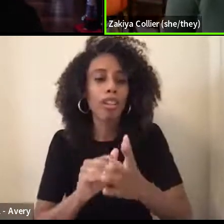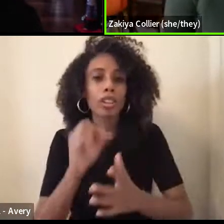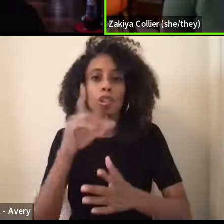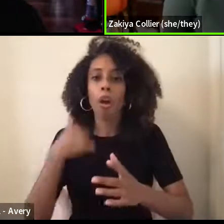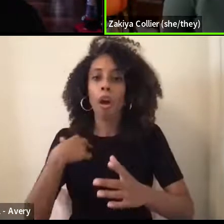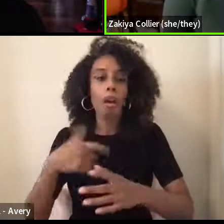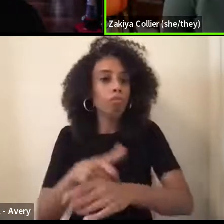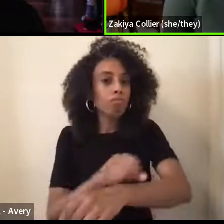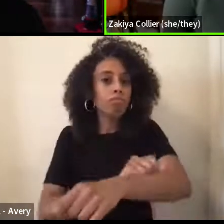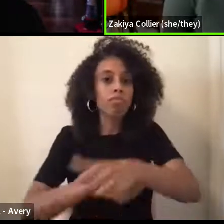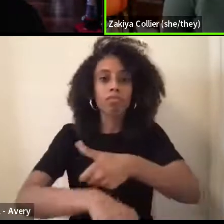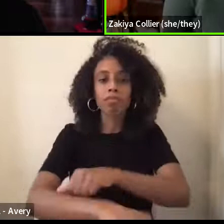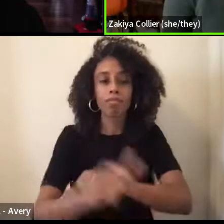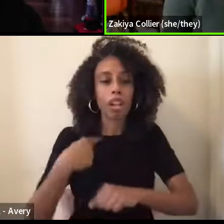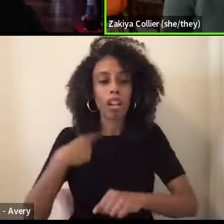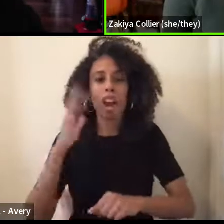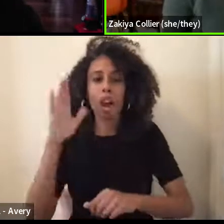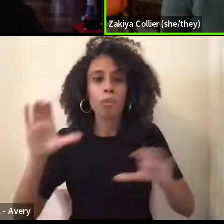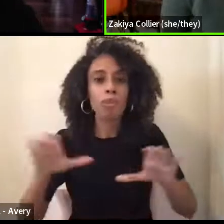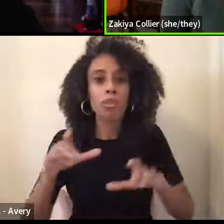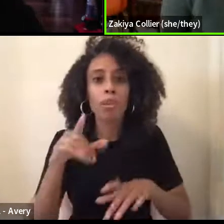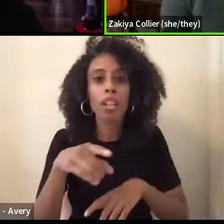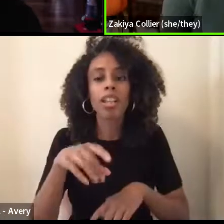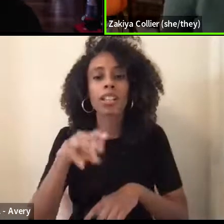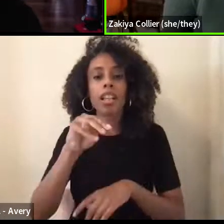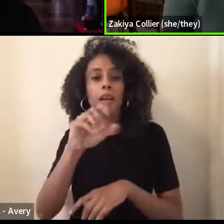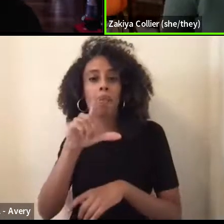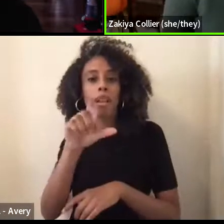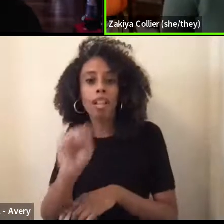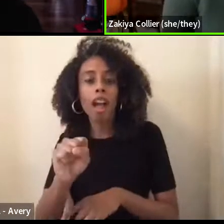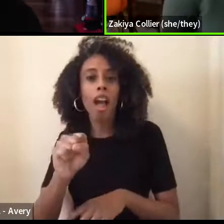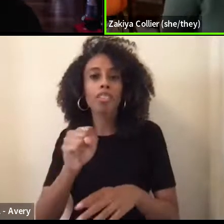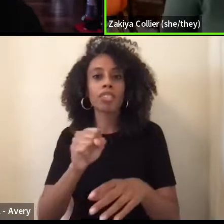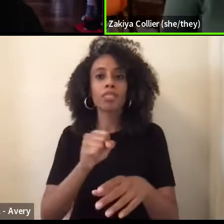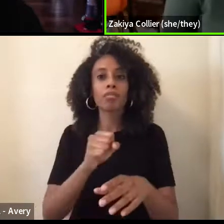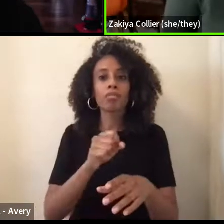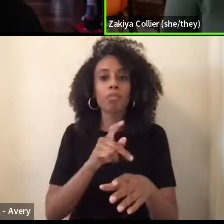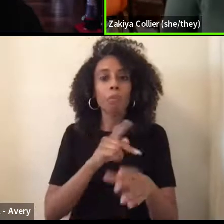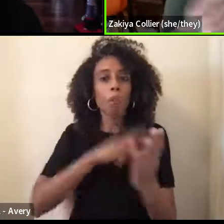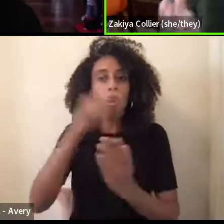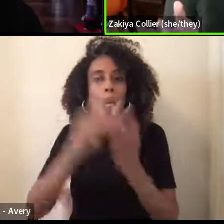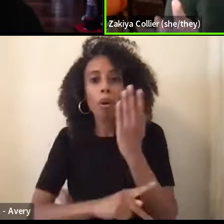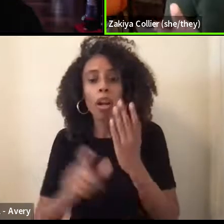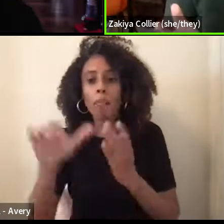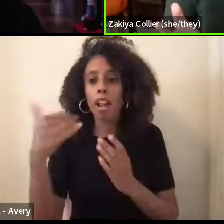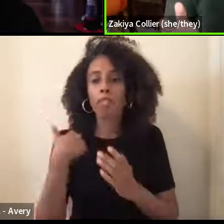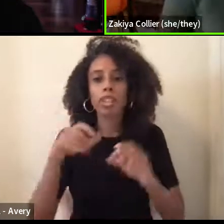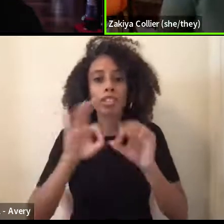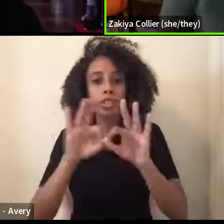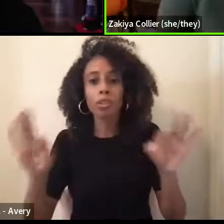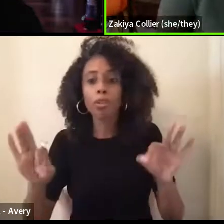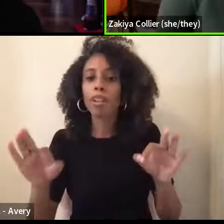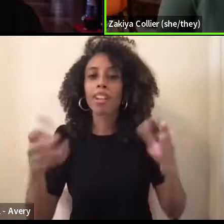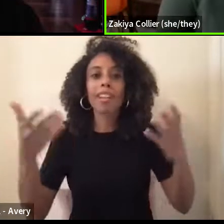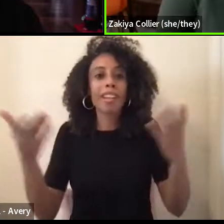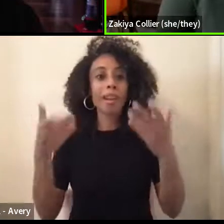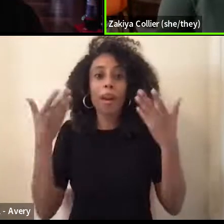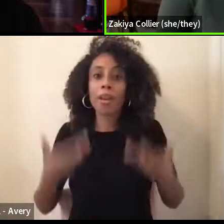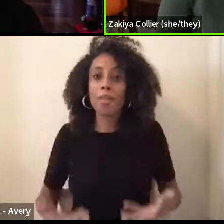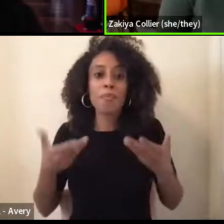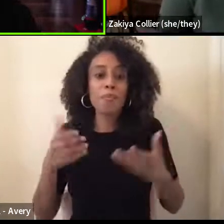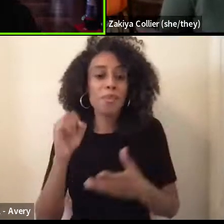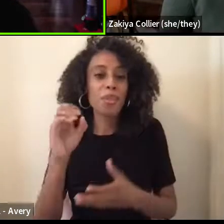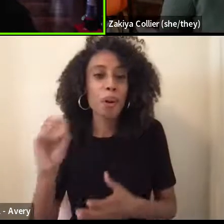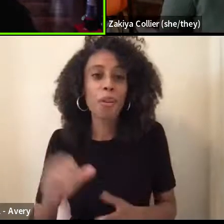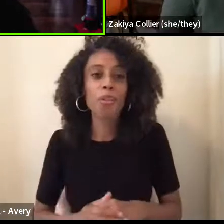boom, I'm gonna do this, like MLS program and get this degree. And like, here I am. So, yeah.